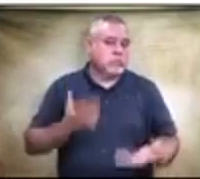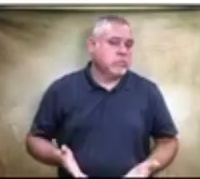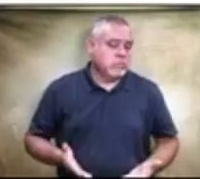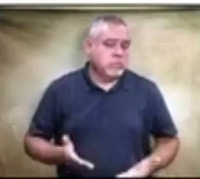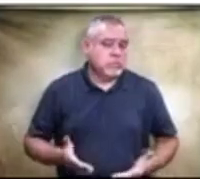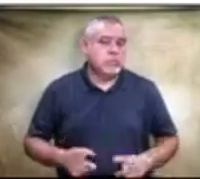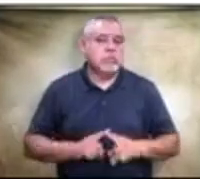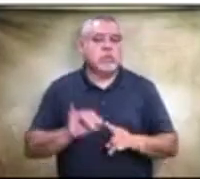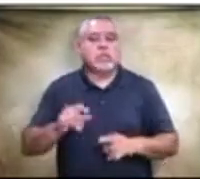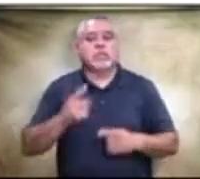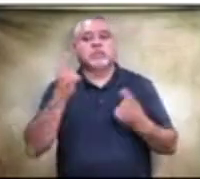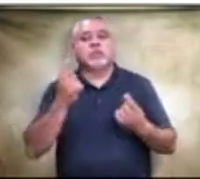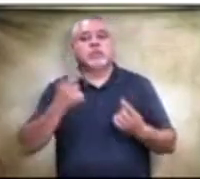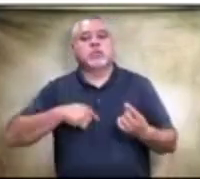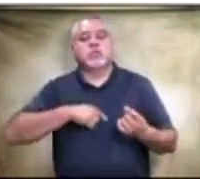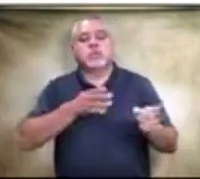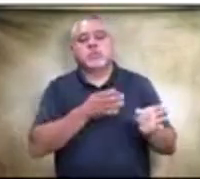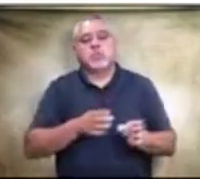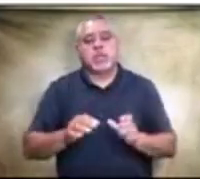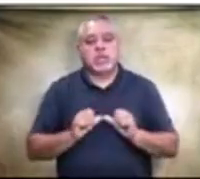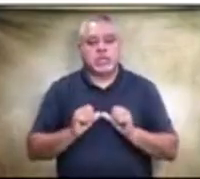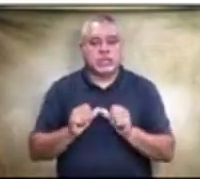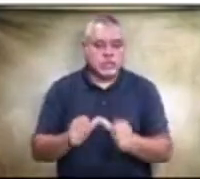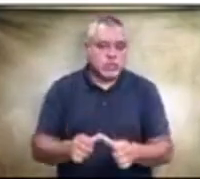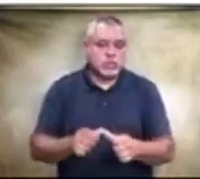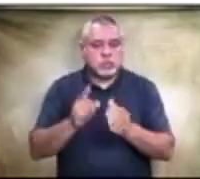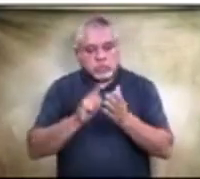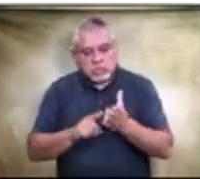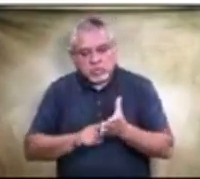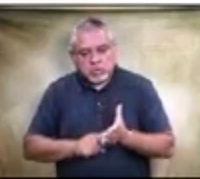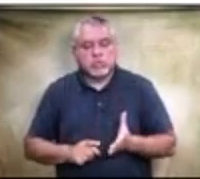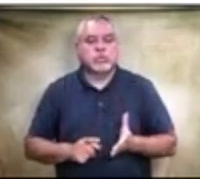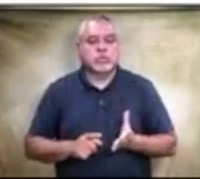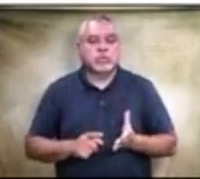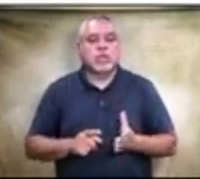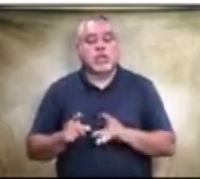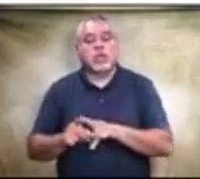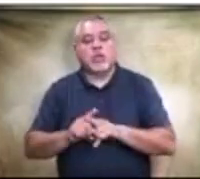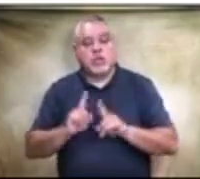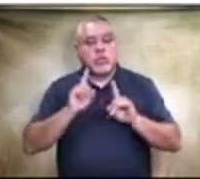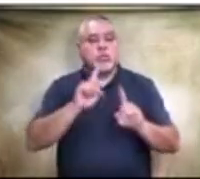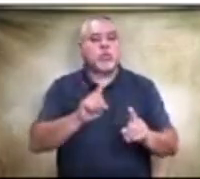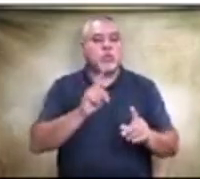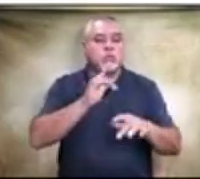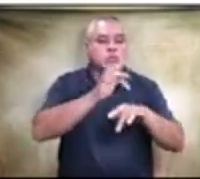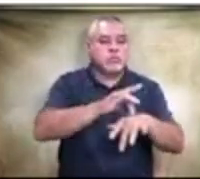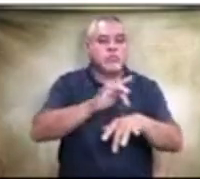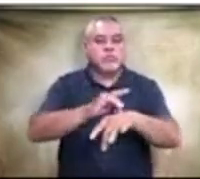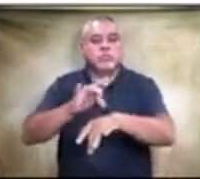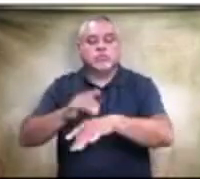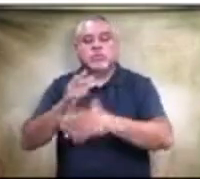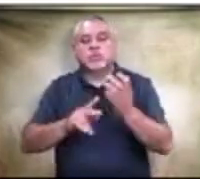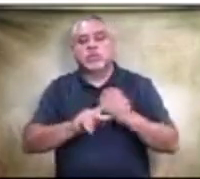something that we do plan to continuously research around as well as go and visit some of the K-8 models that